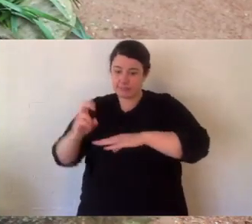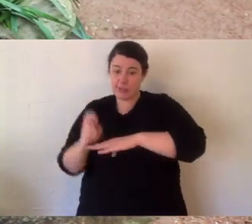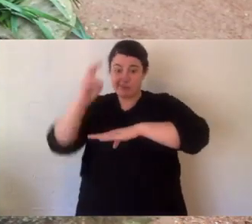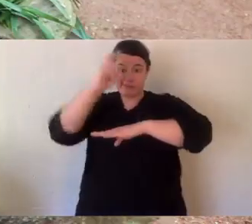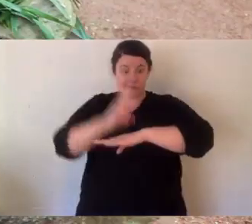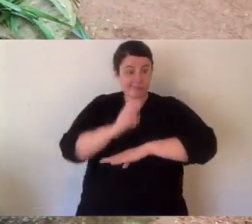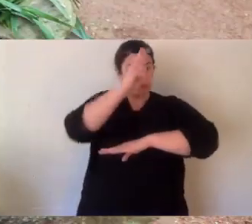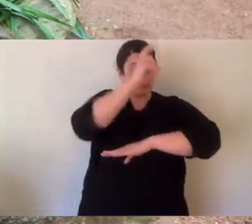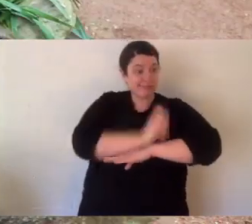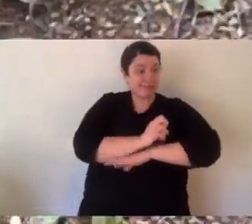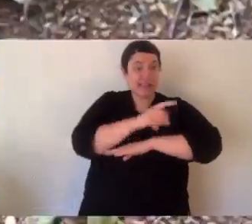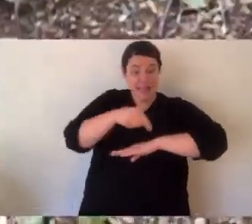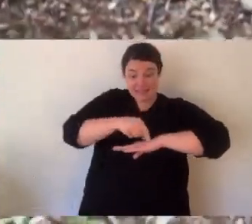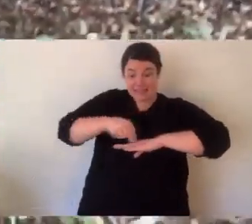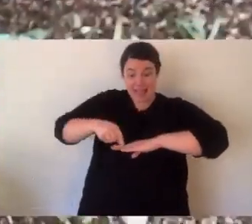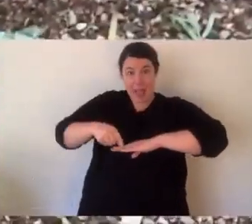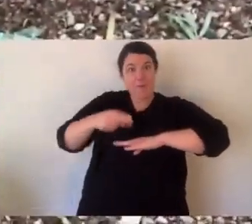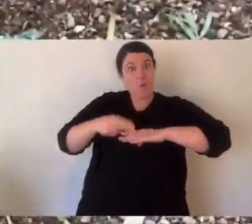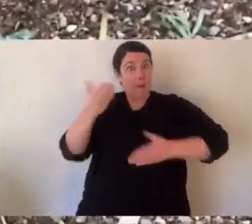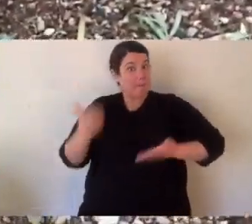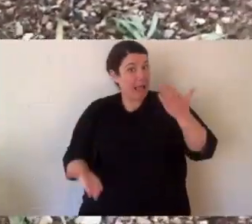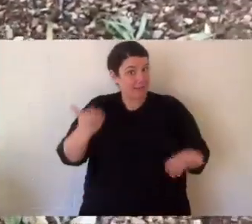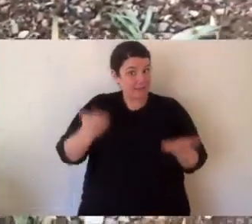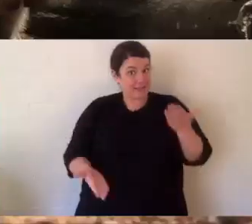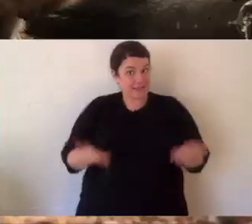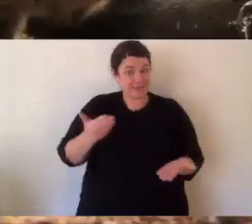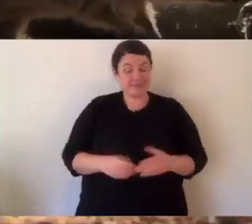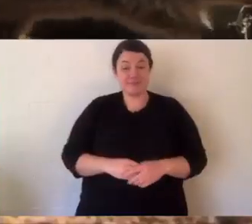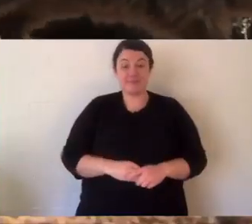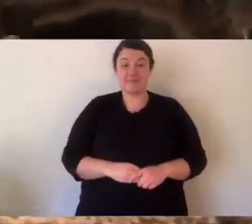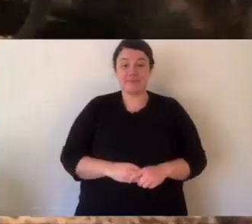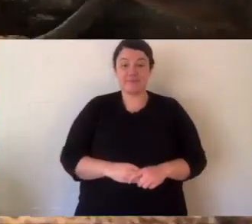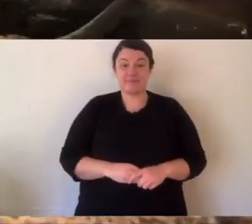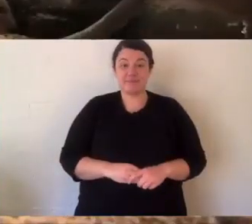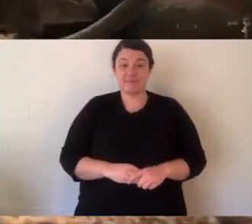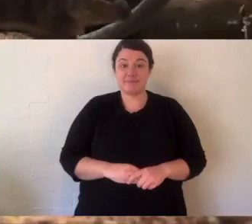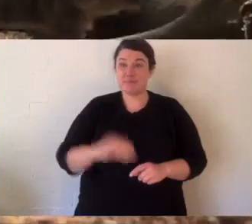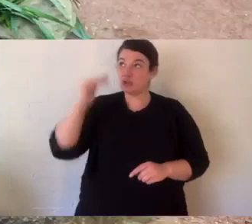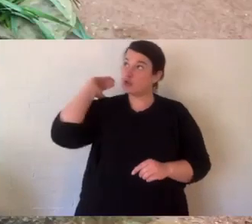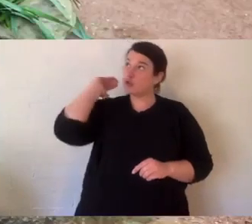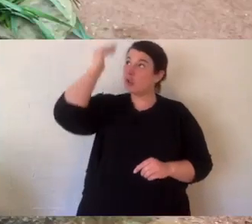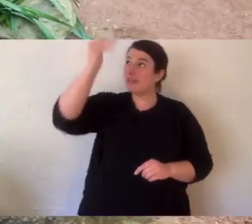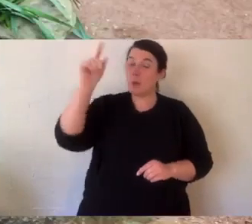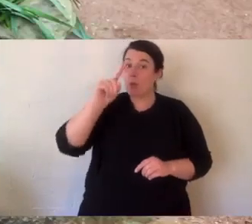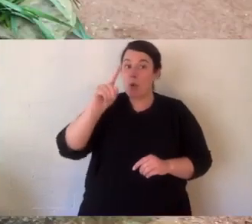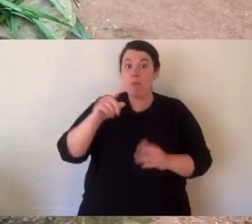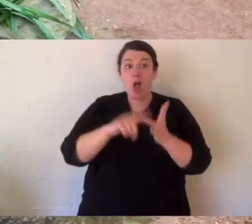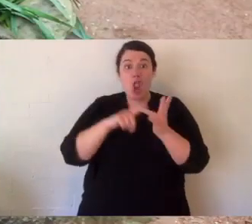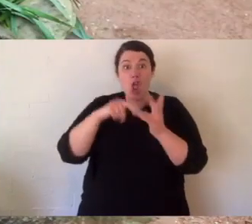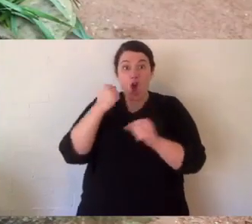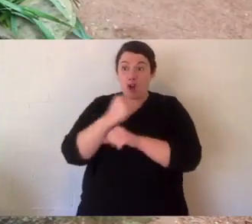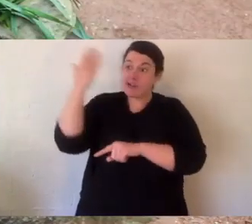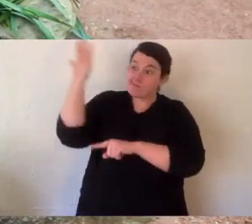They have a long foot, and they hop, just like other kangaroos, a long tail for counterbalance, and that's a quokka. Now, quokkas shelter